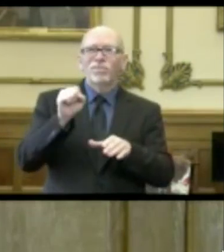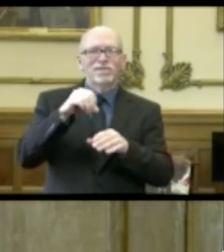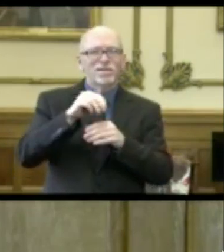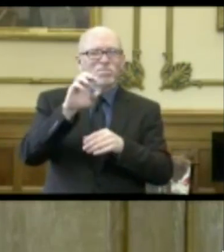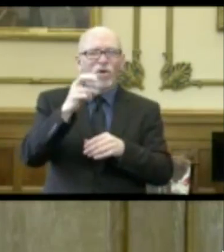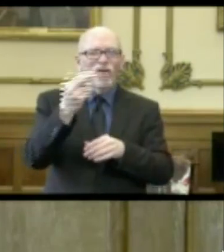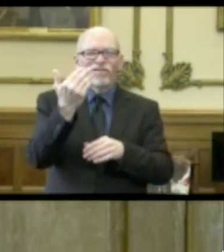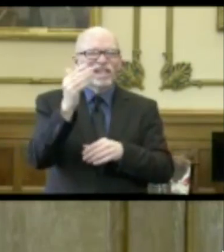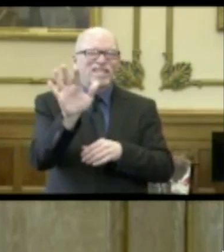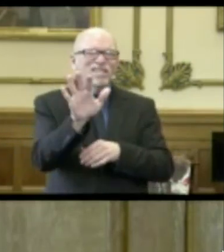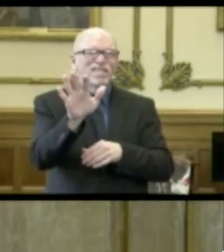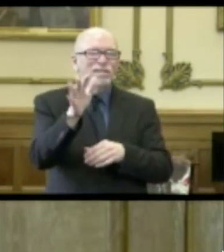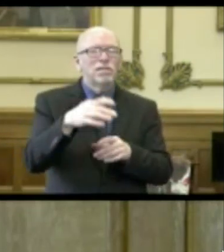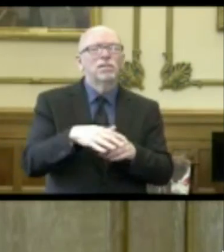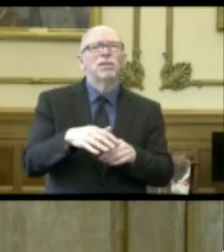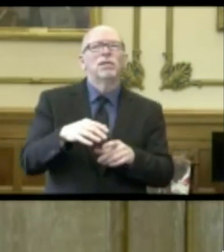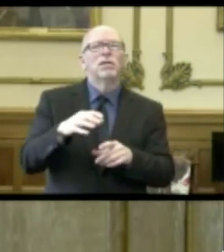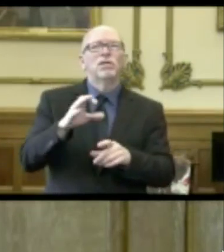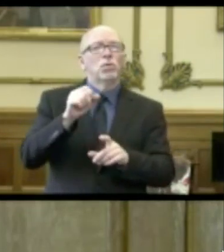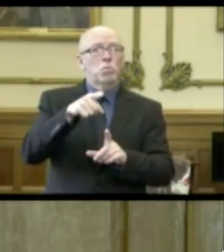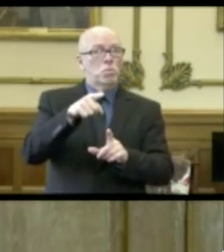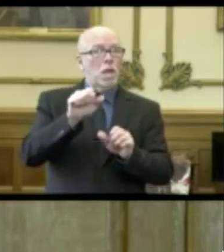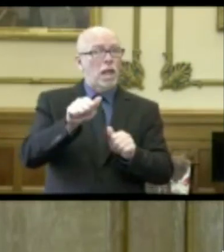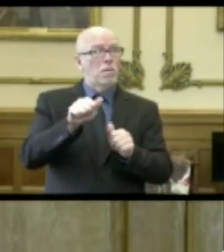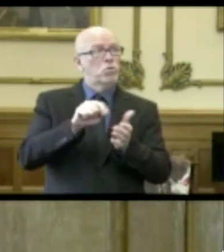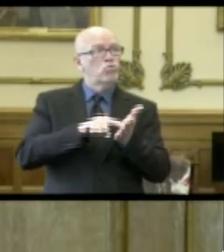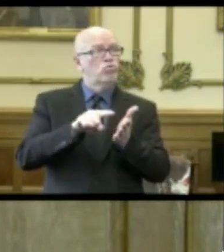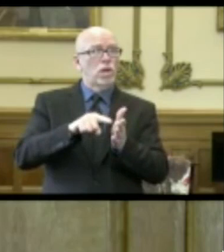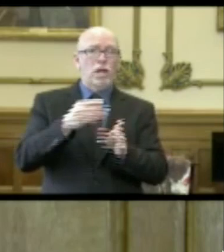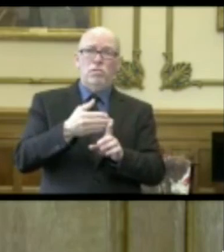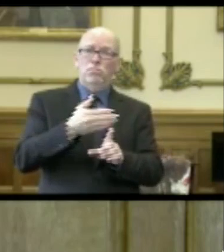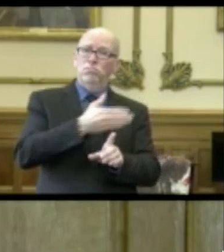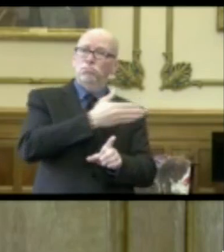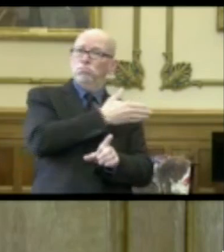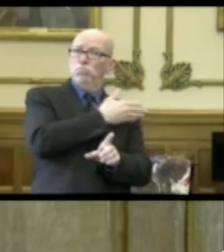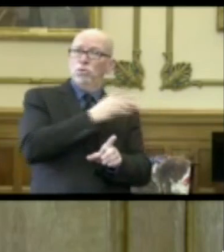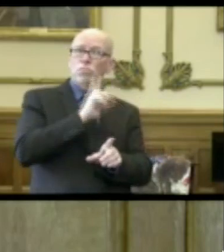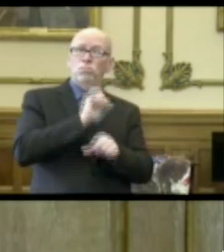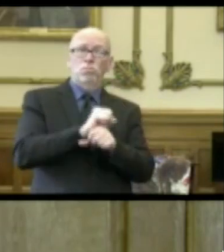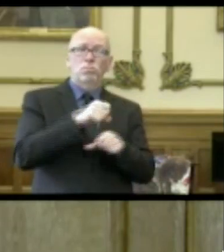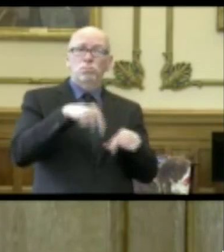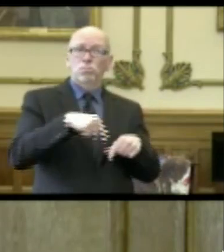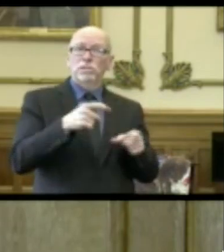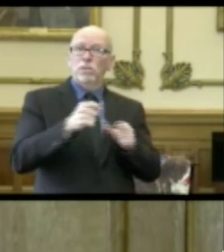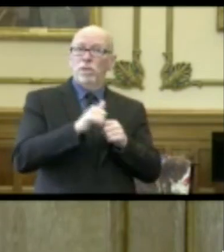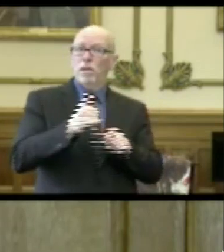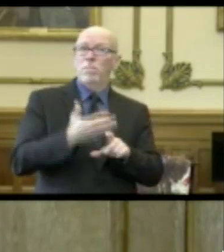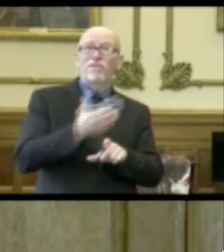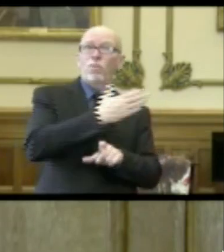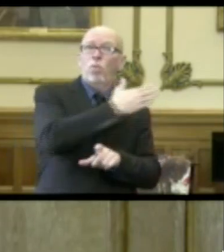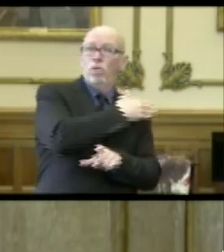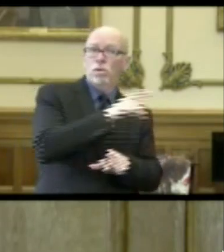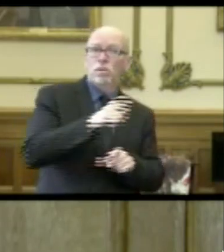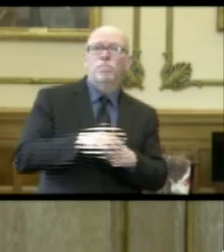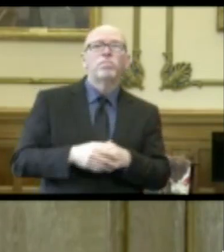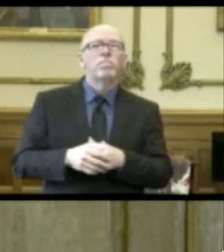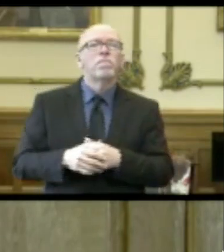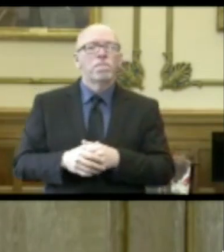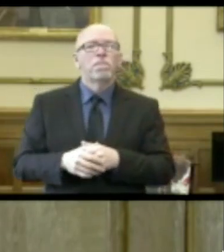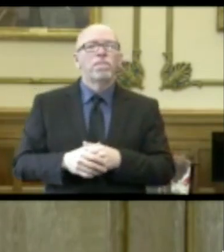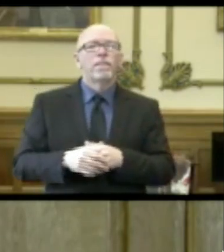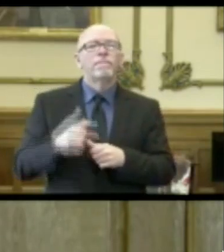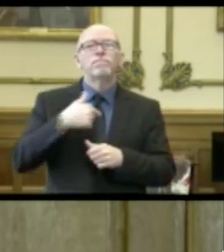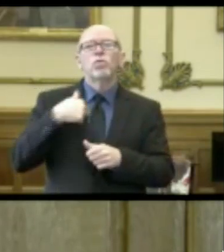March 15th, so have you guys been able to track how much earlier you might have actually been dealing with this before we knew it? We tracked